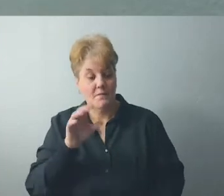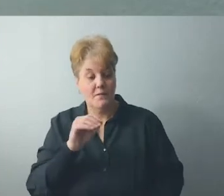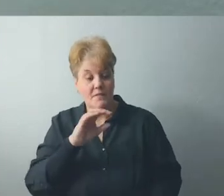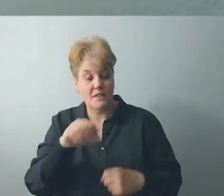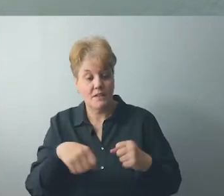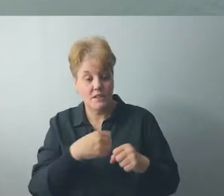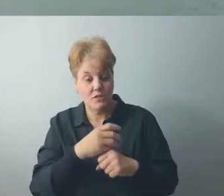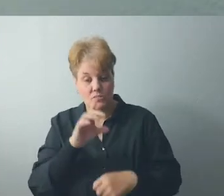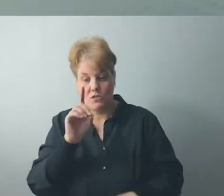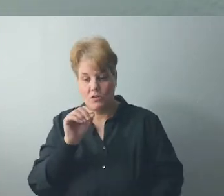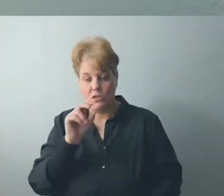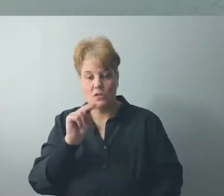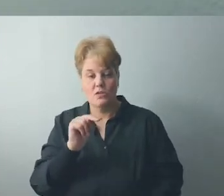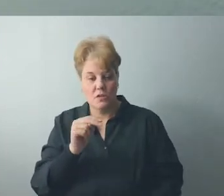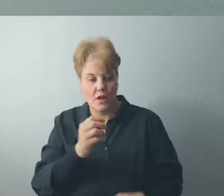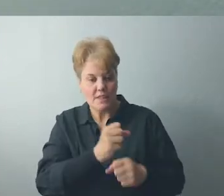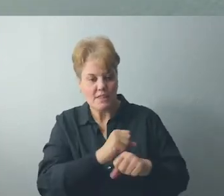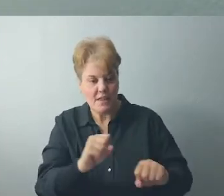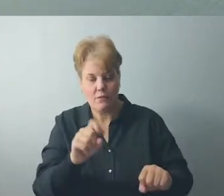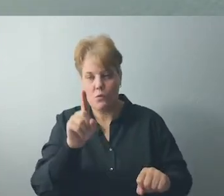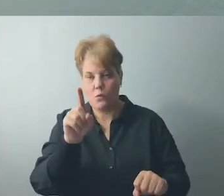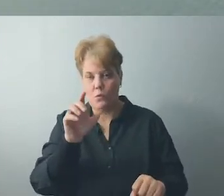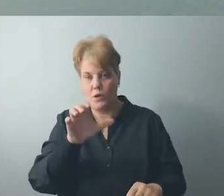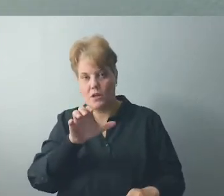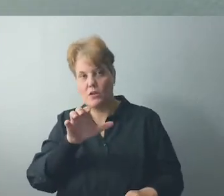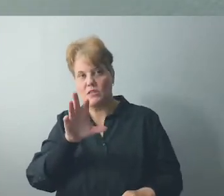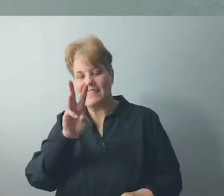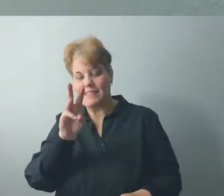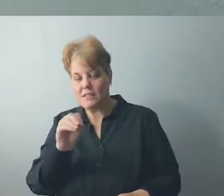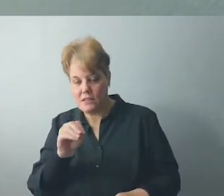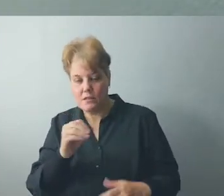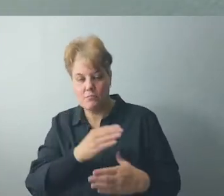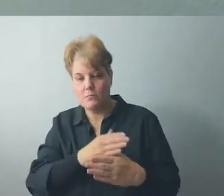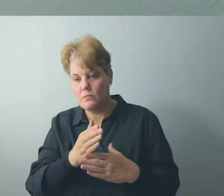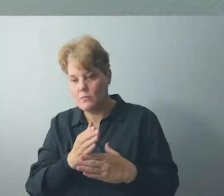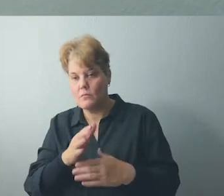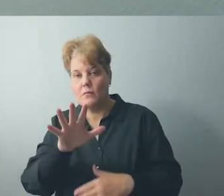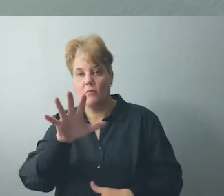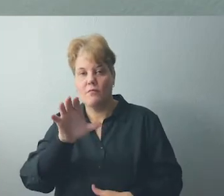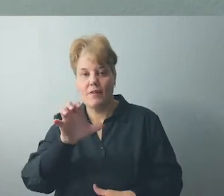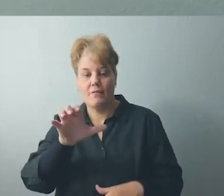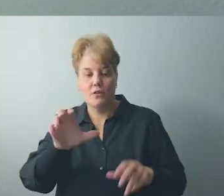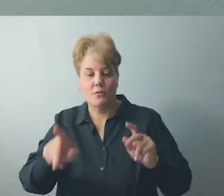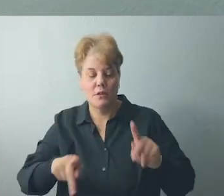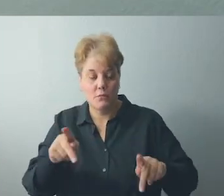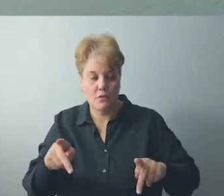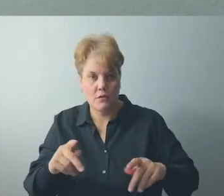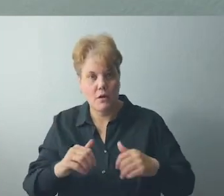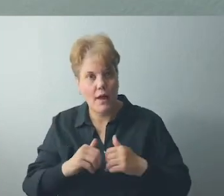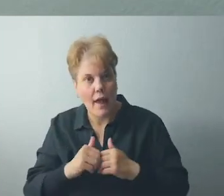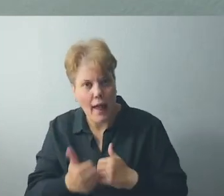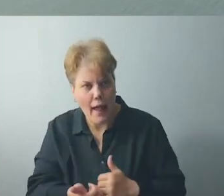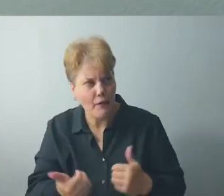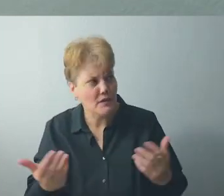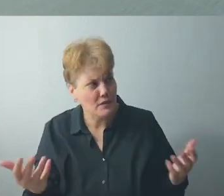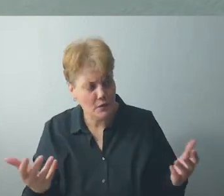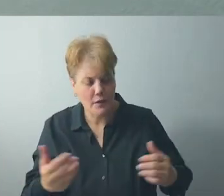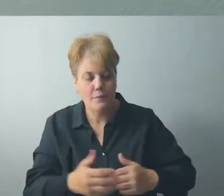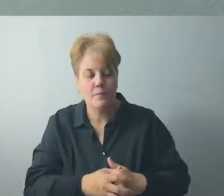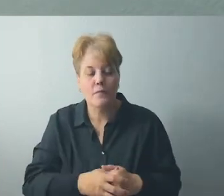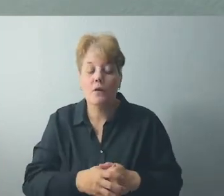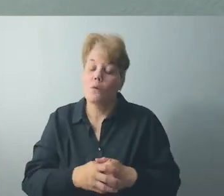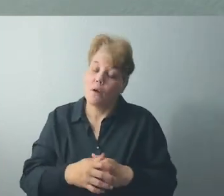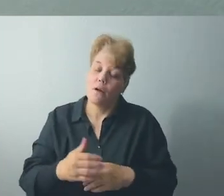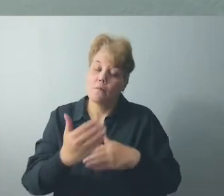News, that number is much higher, probably close to 500. How does he do it? Each morning